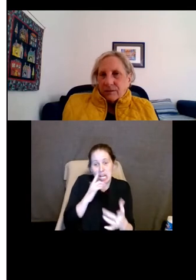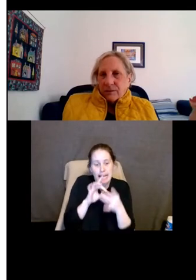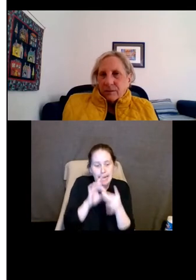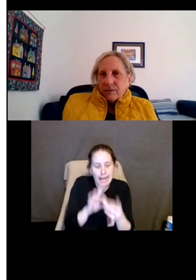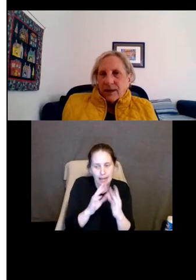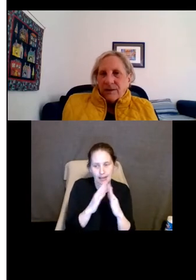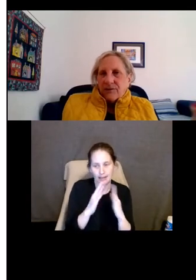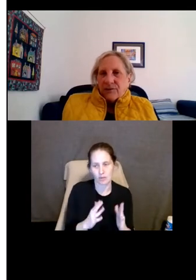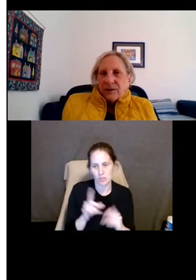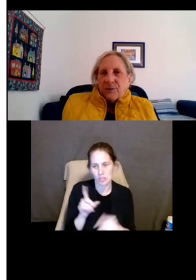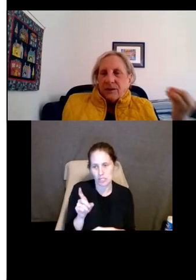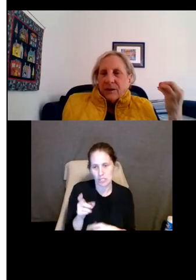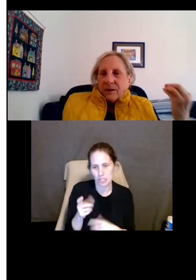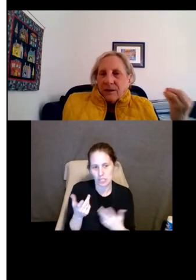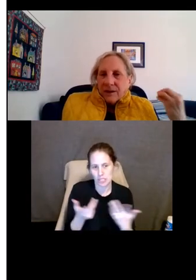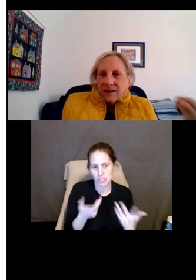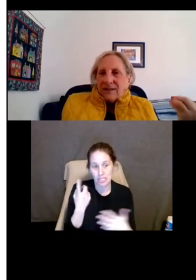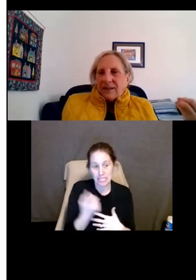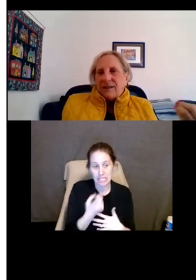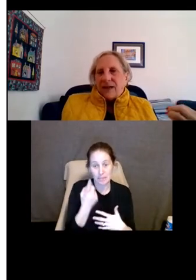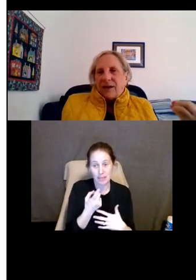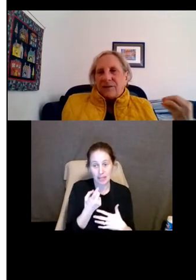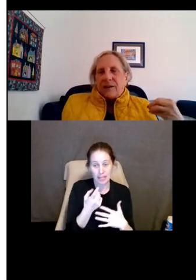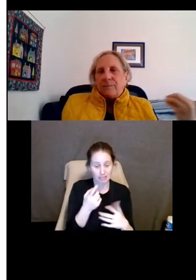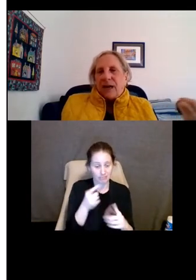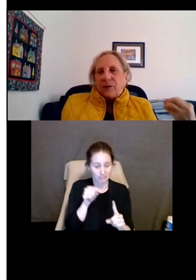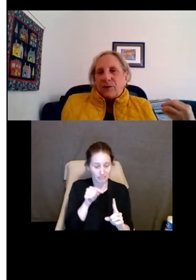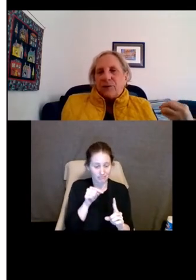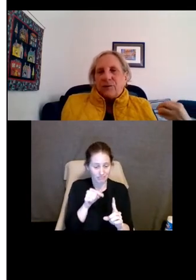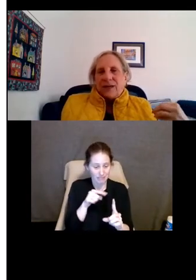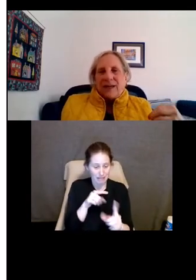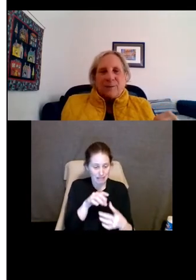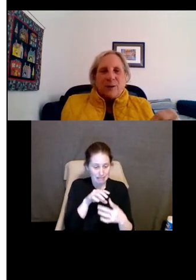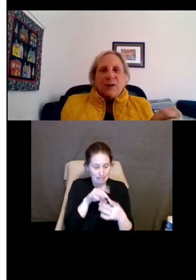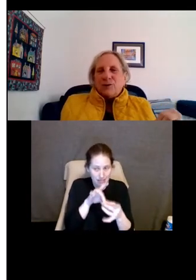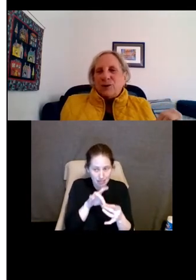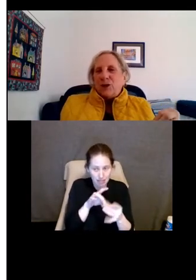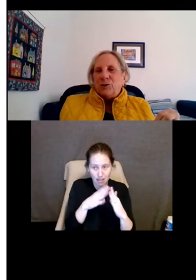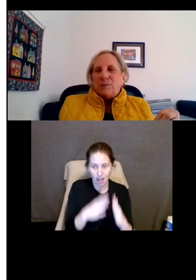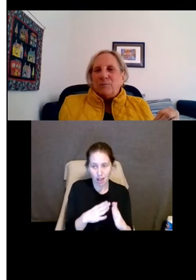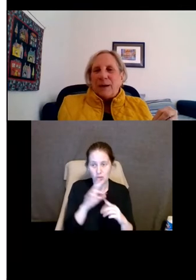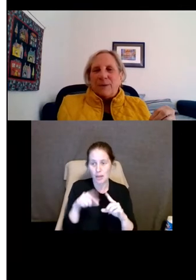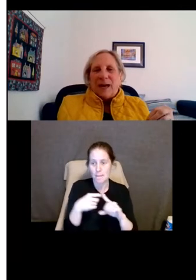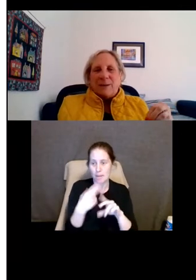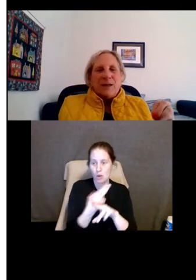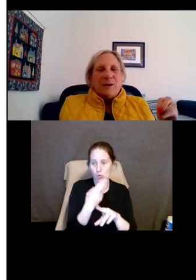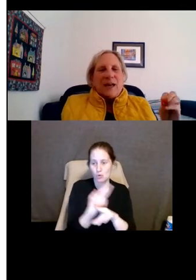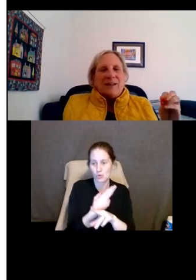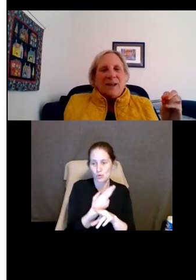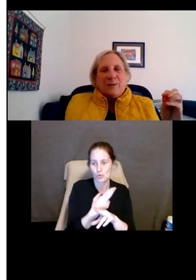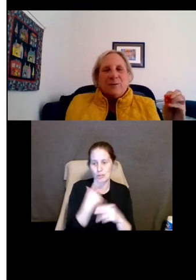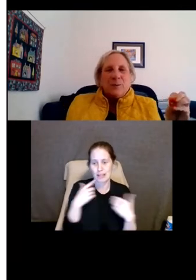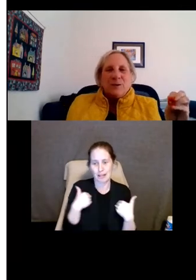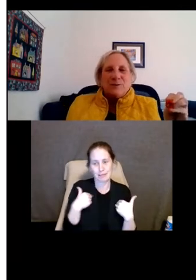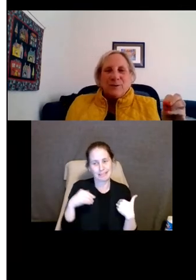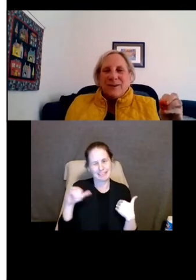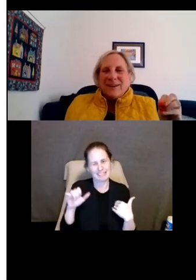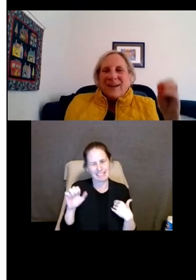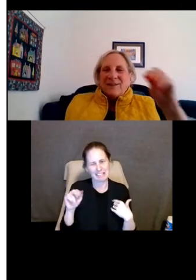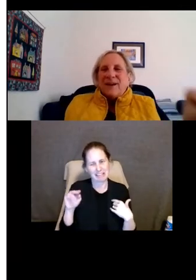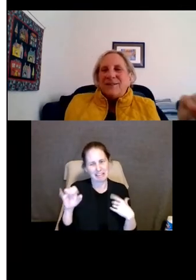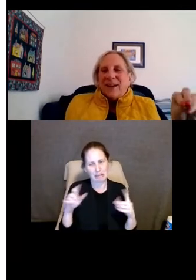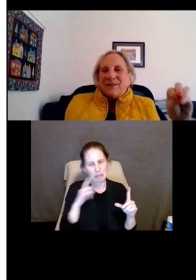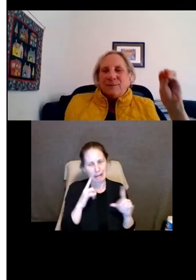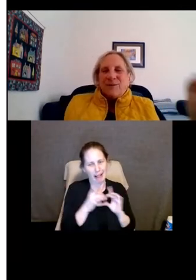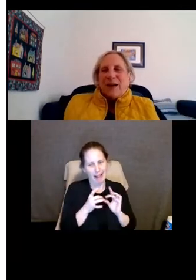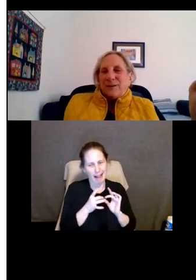housing? Right? Is there something connected to the housing about the use of the animal? Janine, you can bite back at me on that later if you want to.